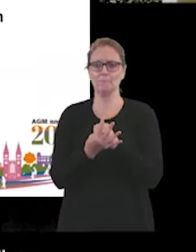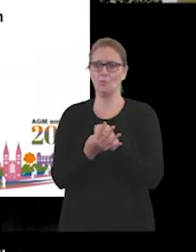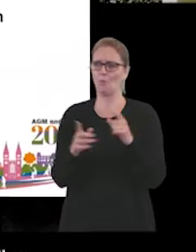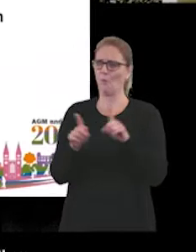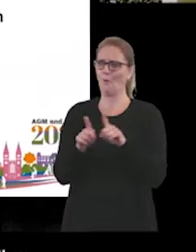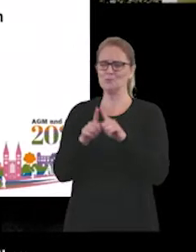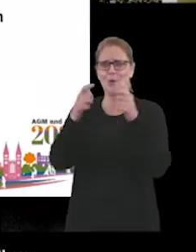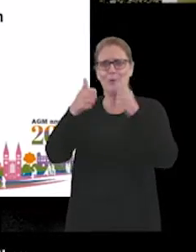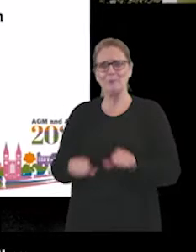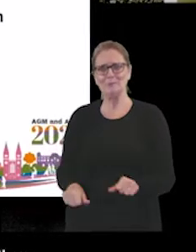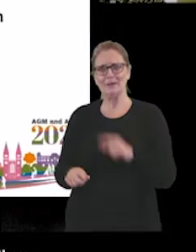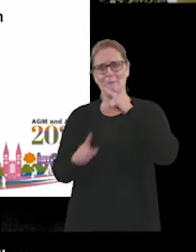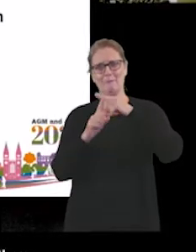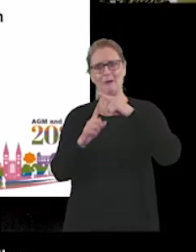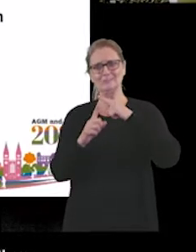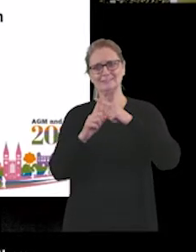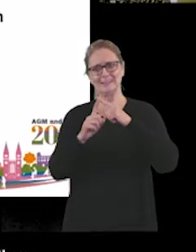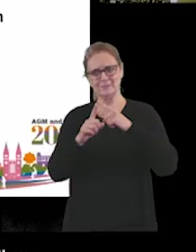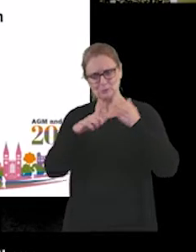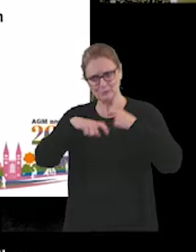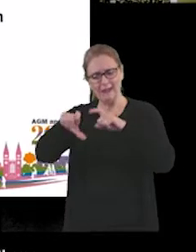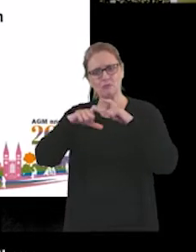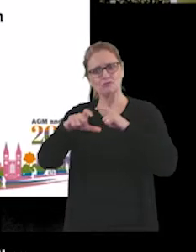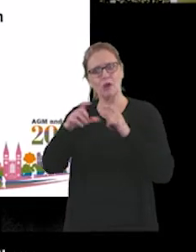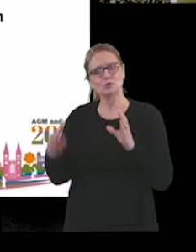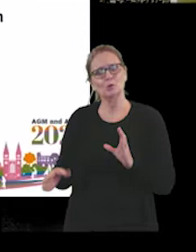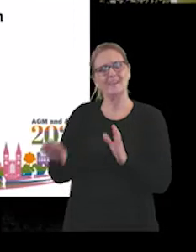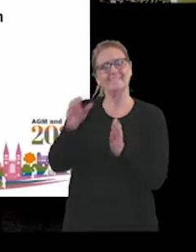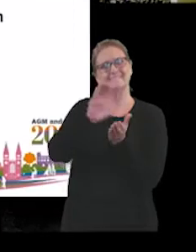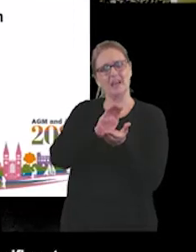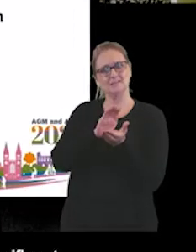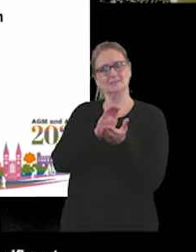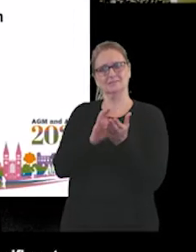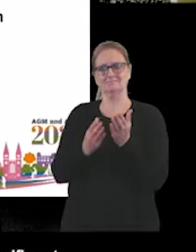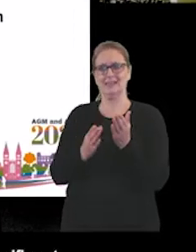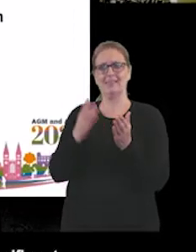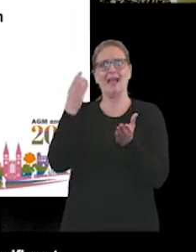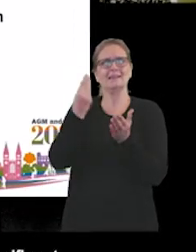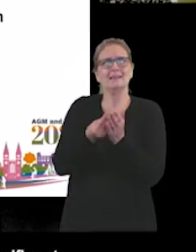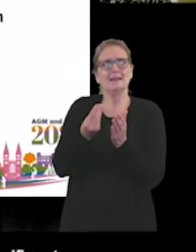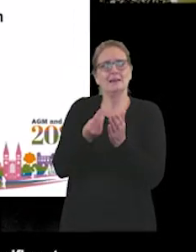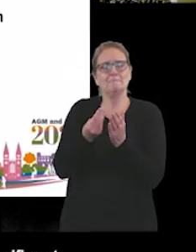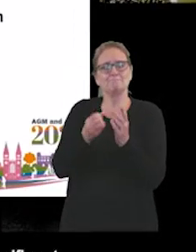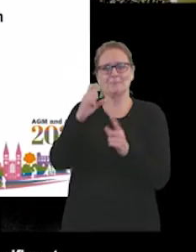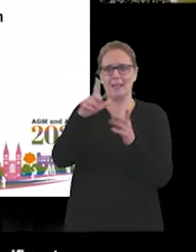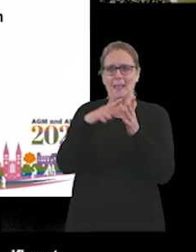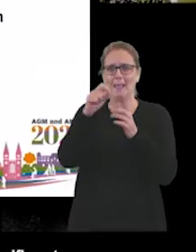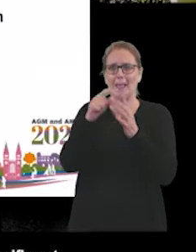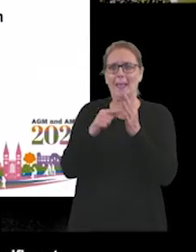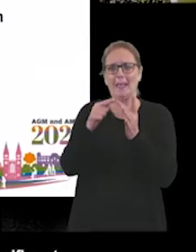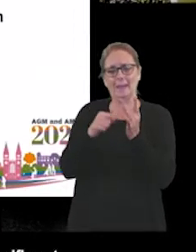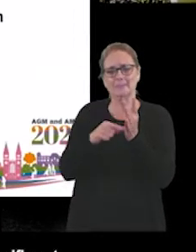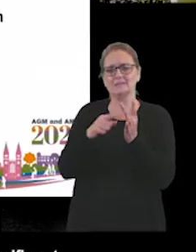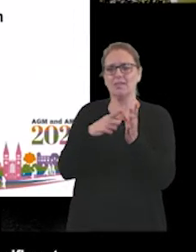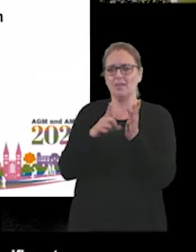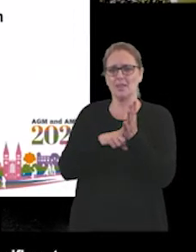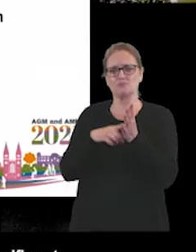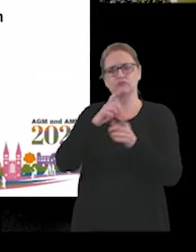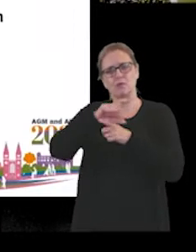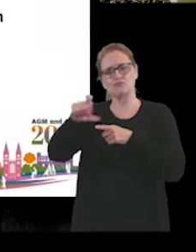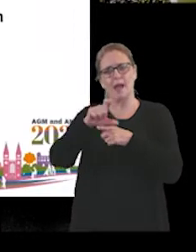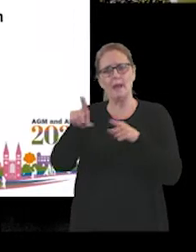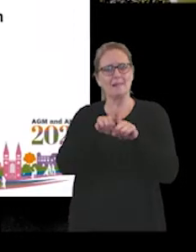really positively continue to invest in our capital programme. These are for items of significant expenditure like